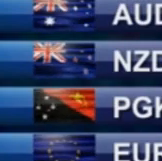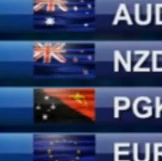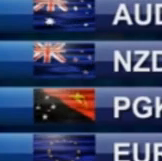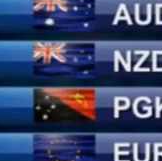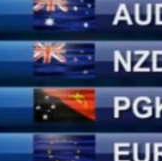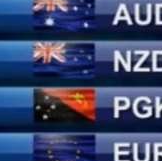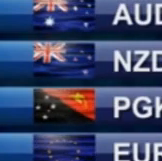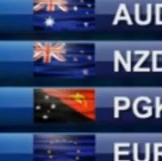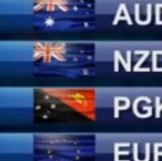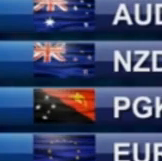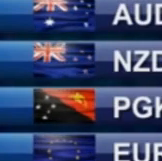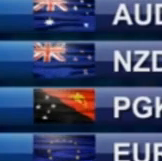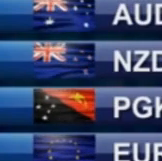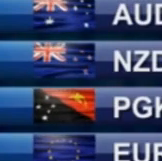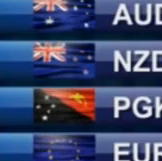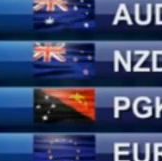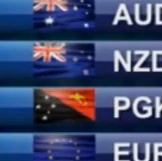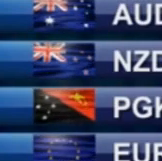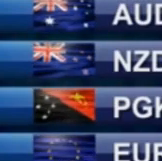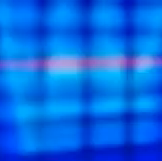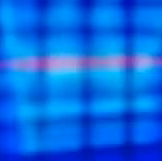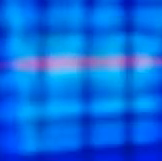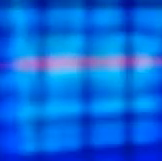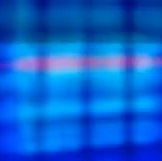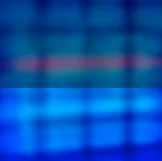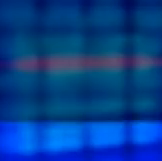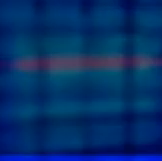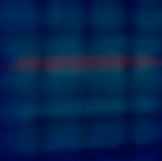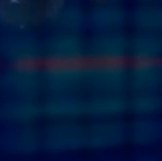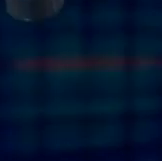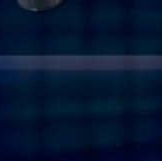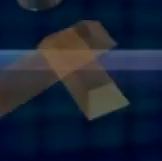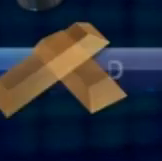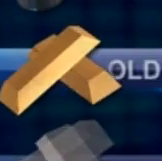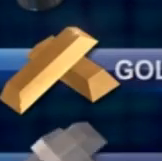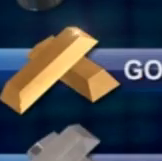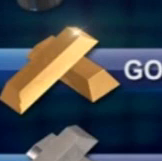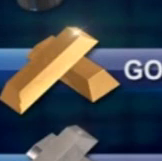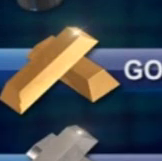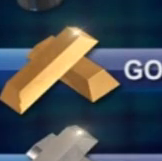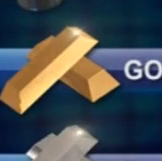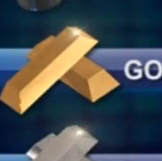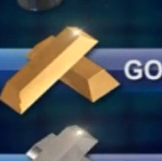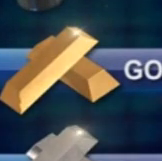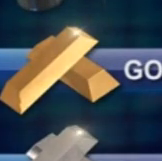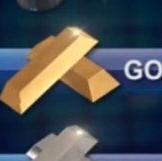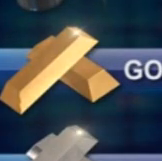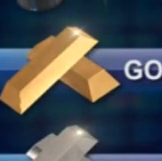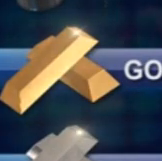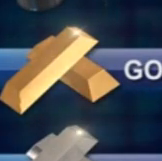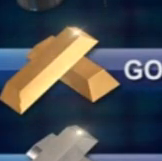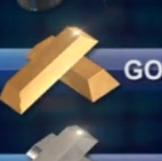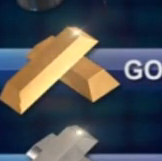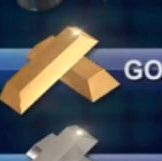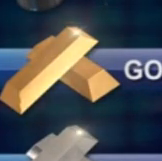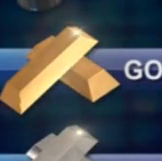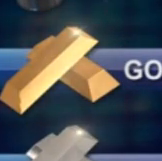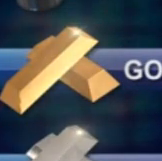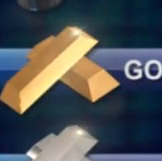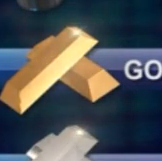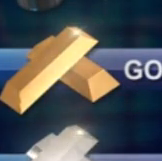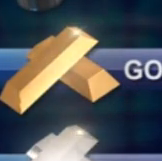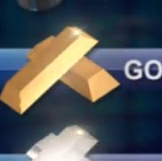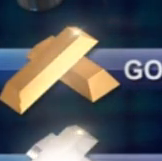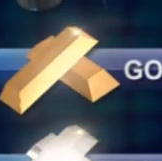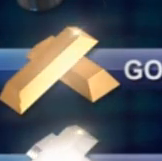major trading partners, the Aussie and Kiwi dollars, as well as the euro. Commodity prices were mixed. The price of oil rose the dollar to